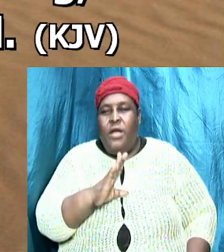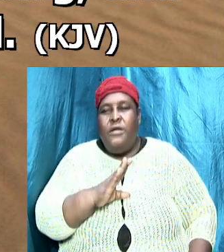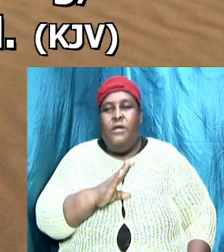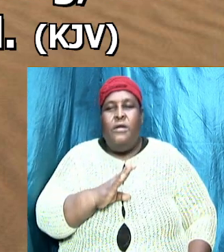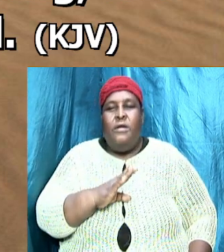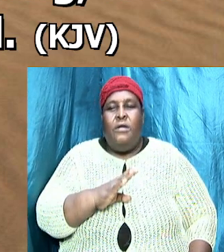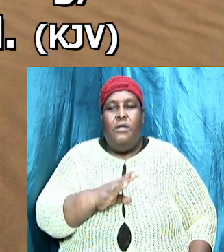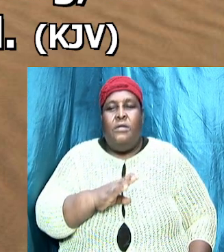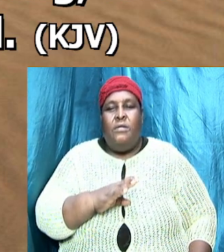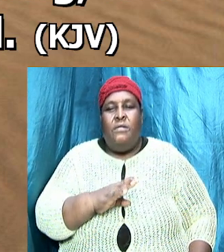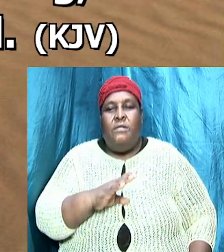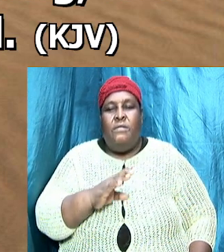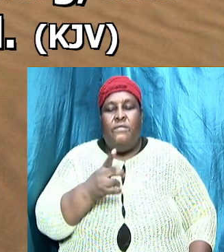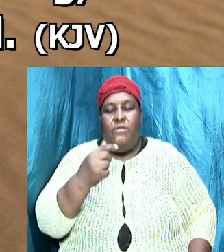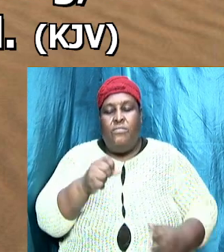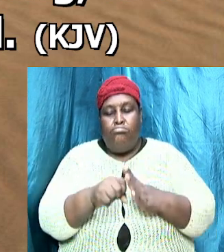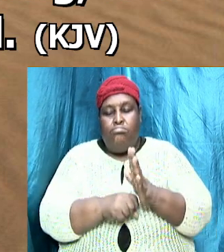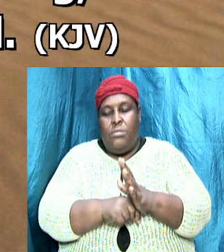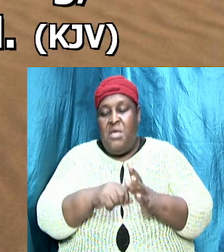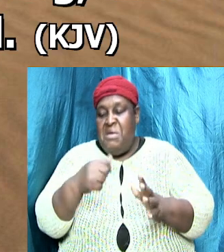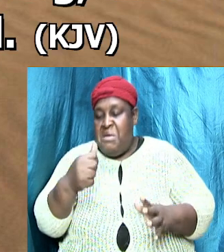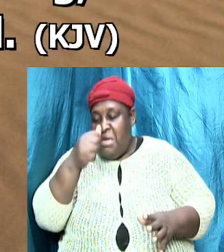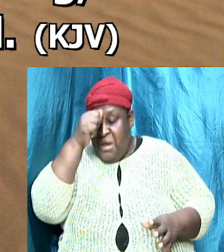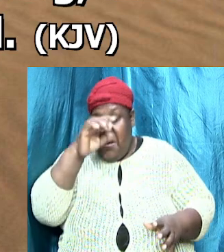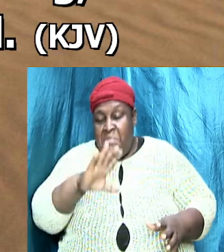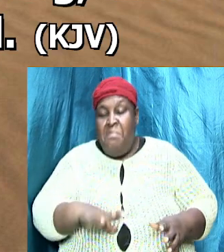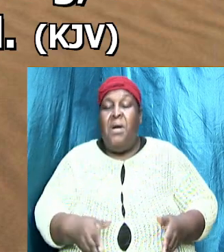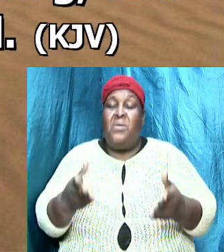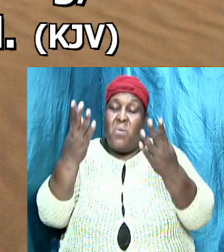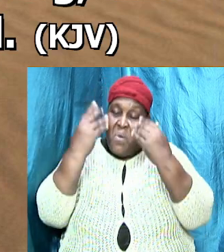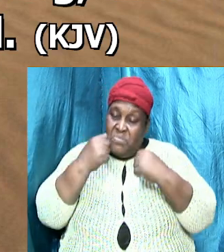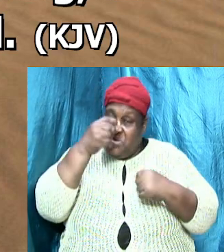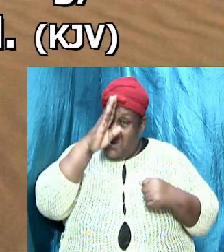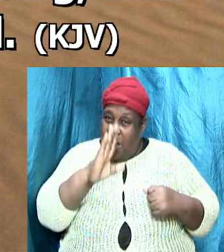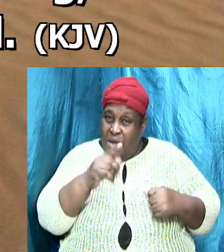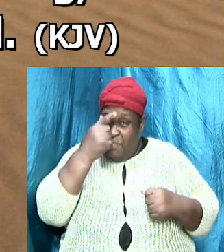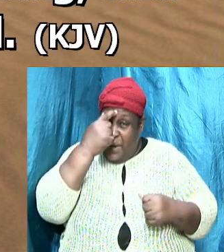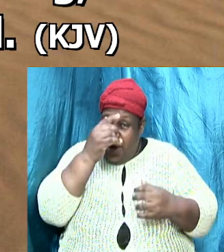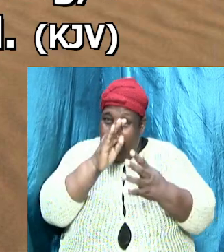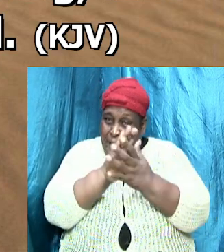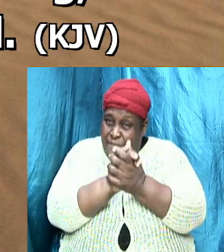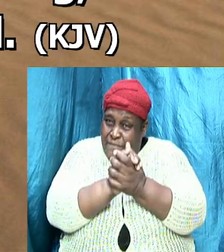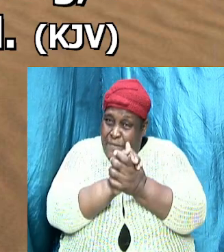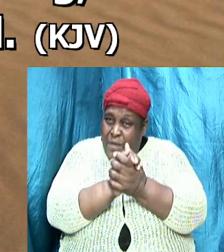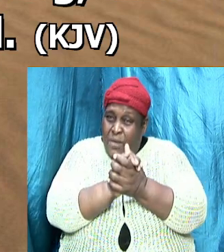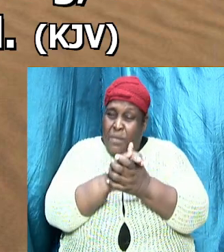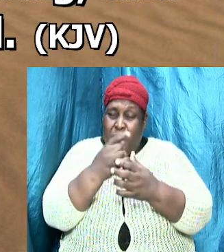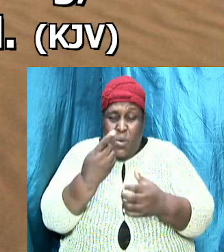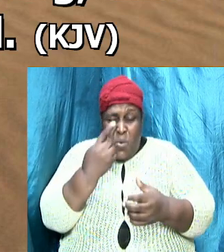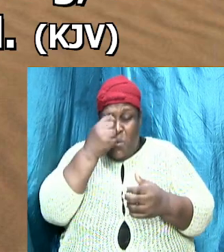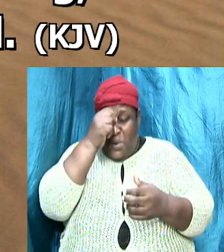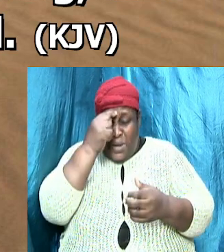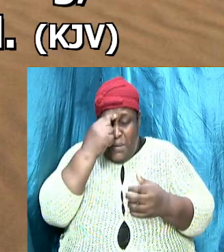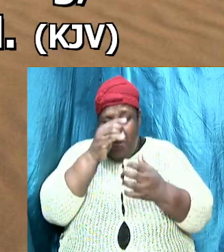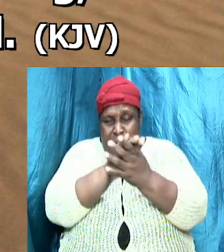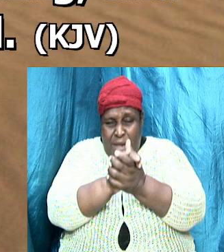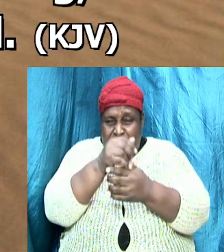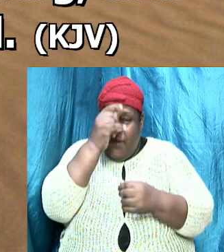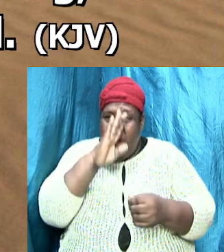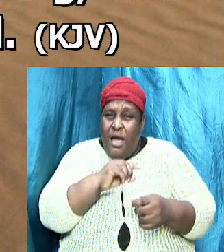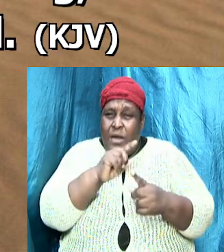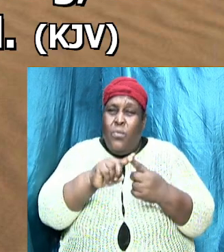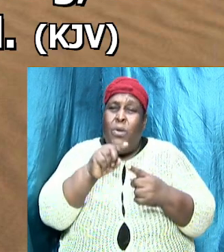any man comes to God must first believe that God is, but you can only believe on God when you hear the Word.